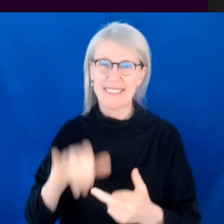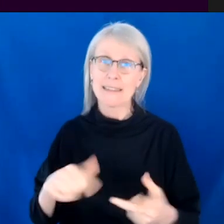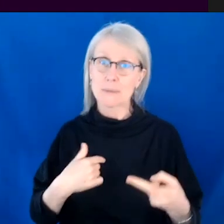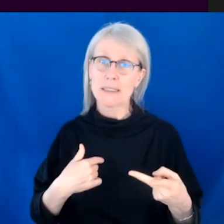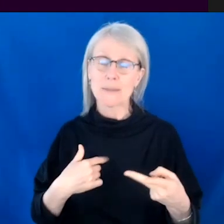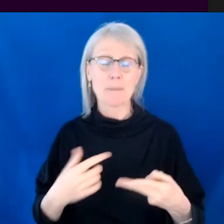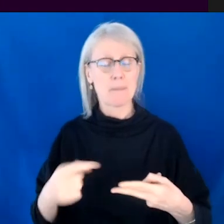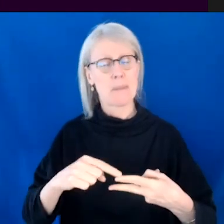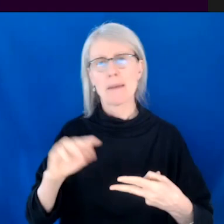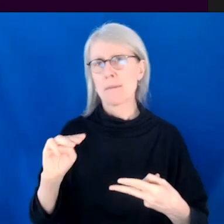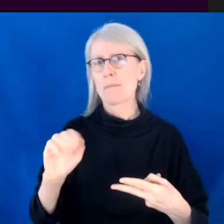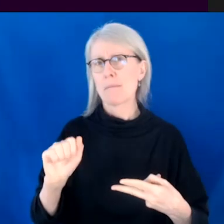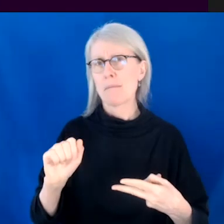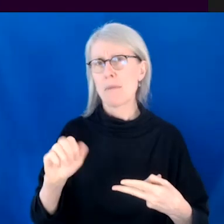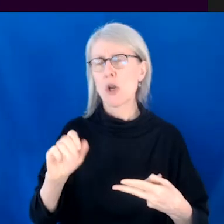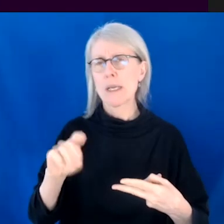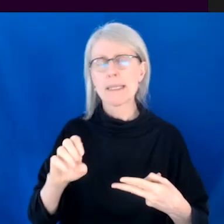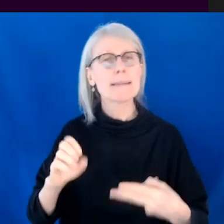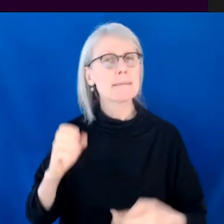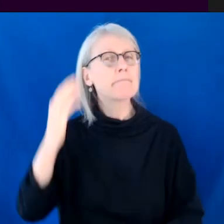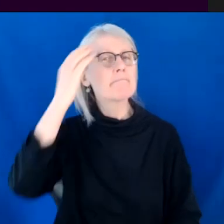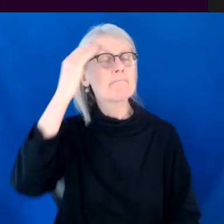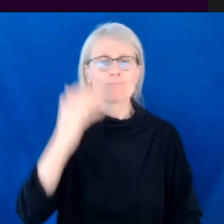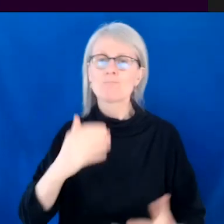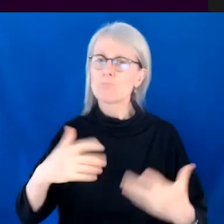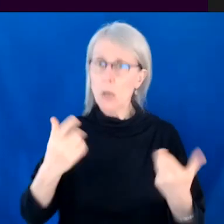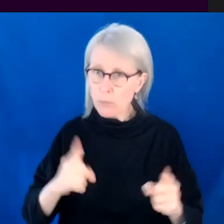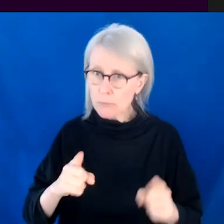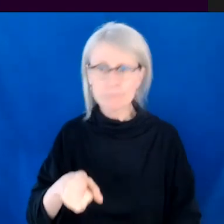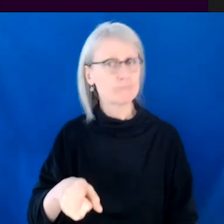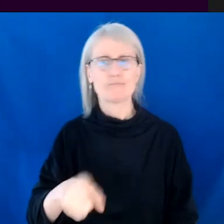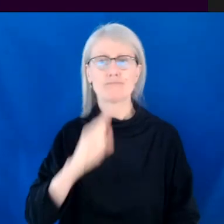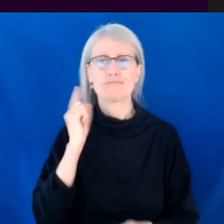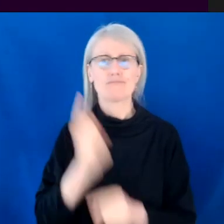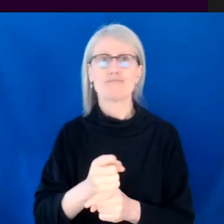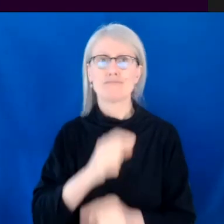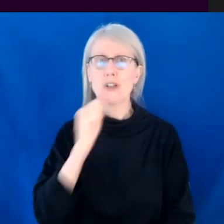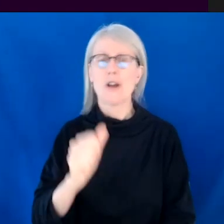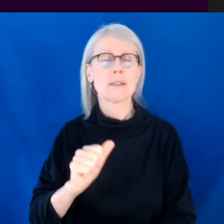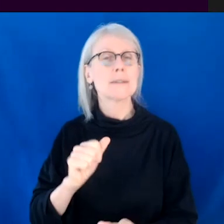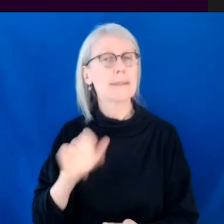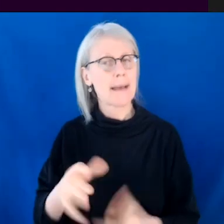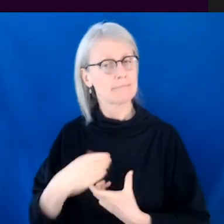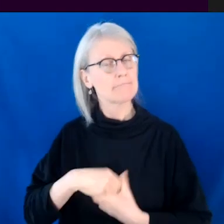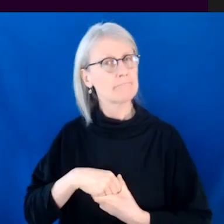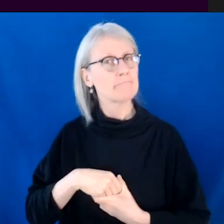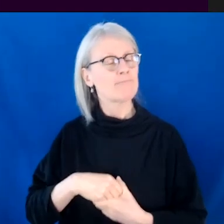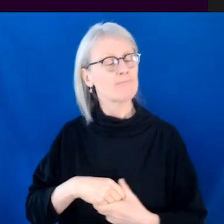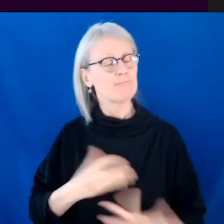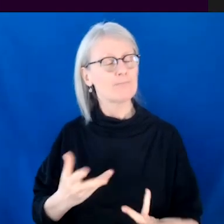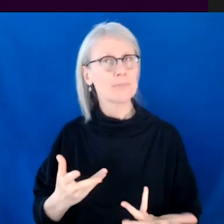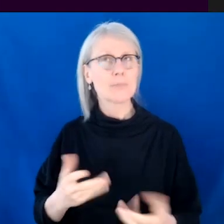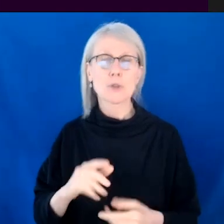Marlene also has this kind of moral compass. And what I loved about Marlene as a character was that it